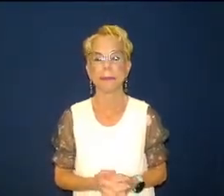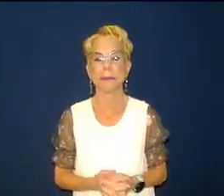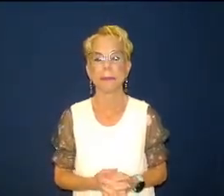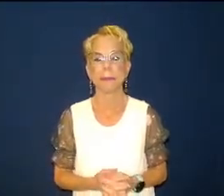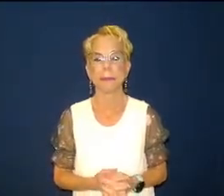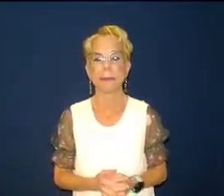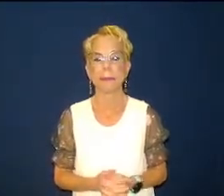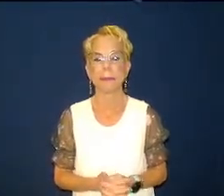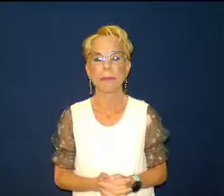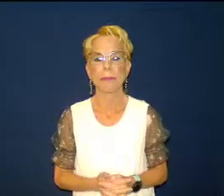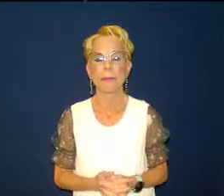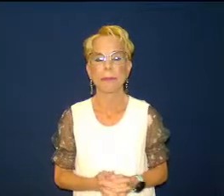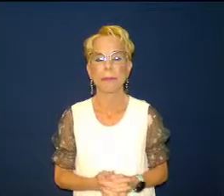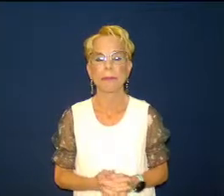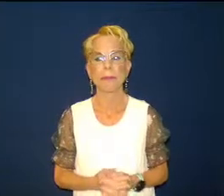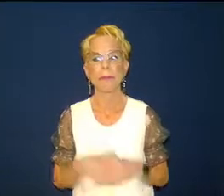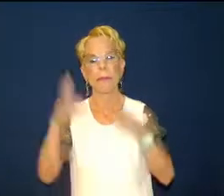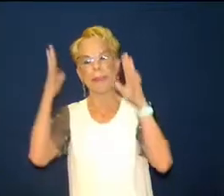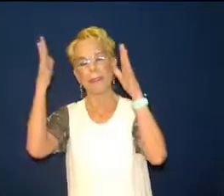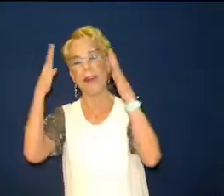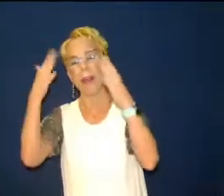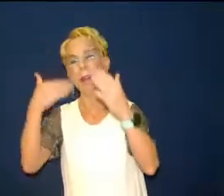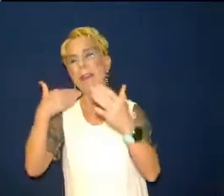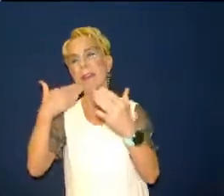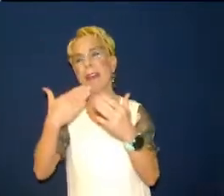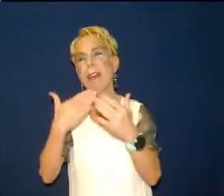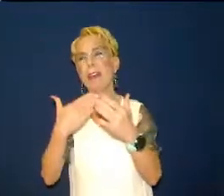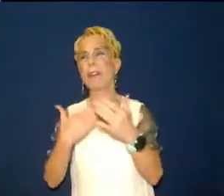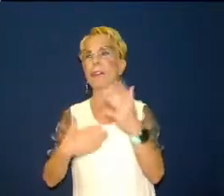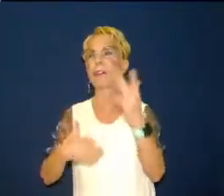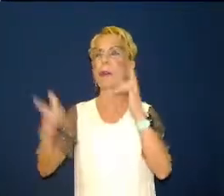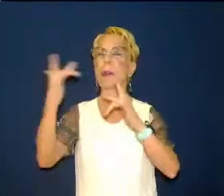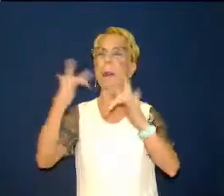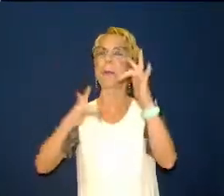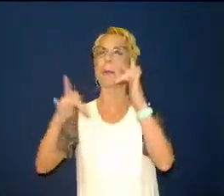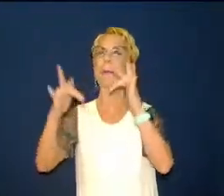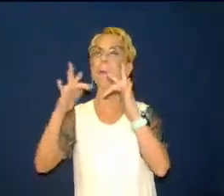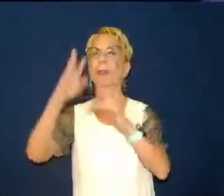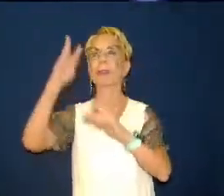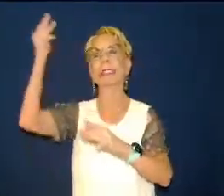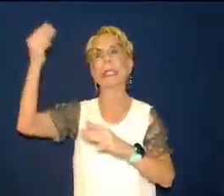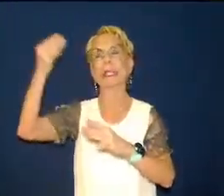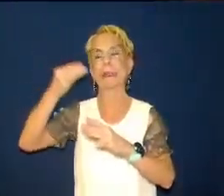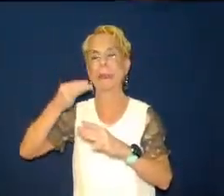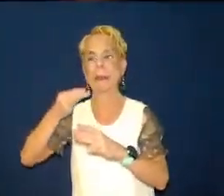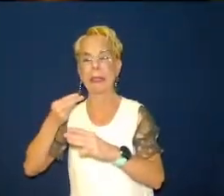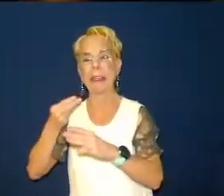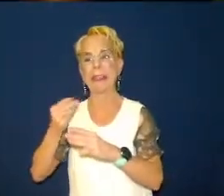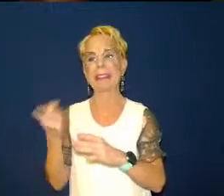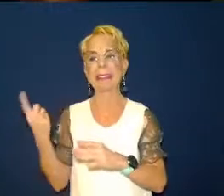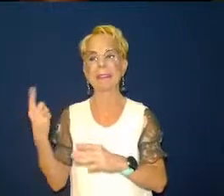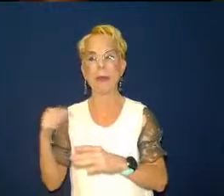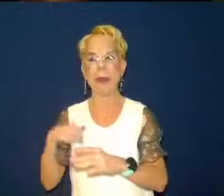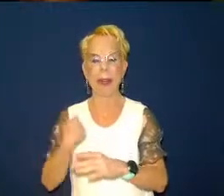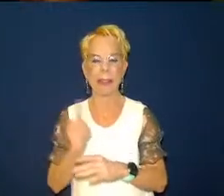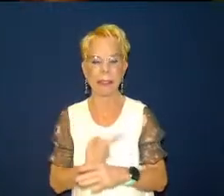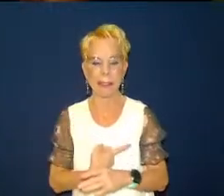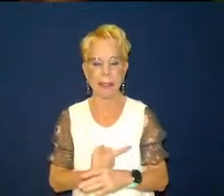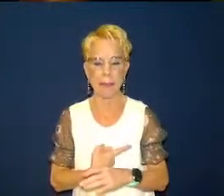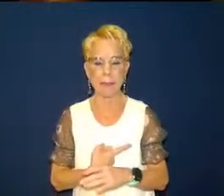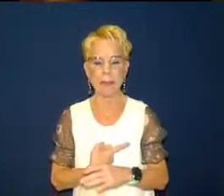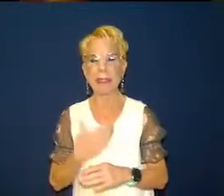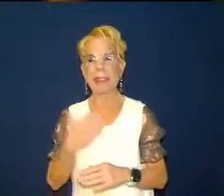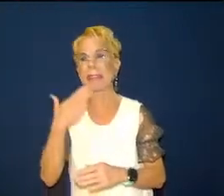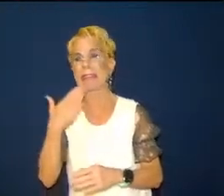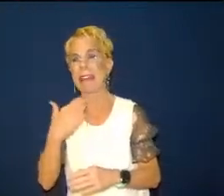god i want to thank you for your mercy and grace to all of us i want to thank you lord for all the men